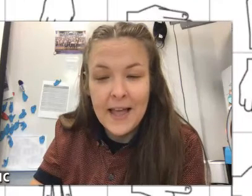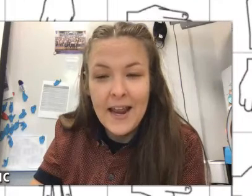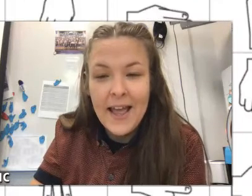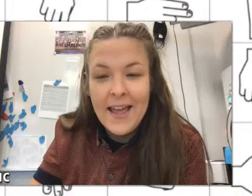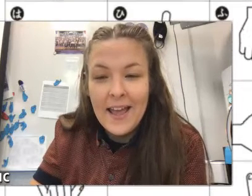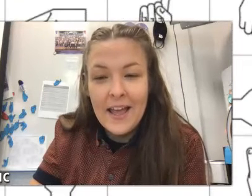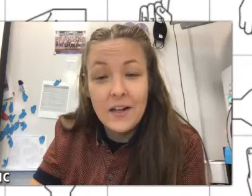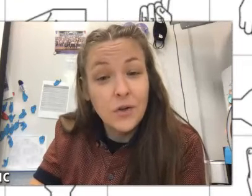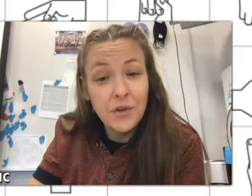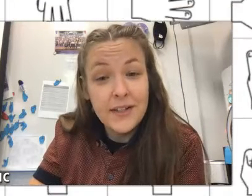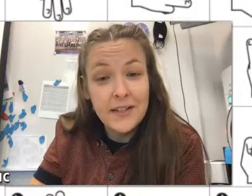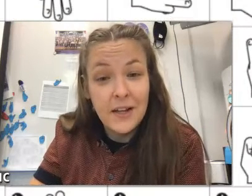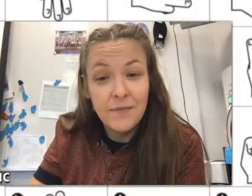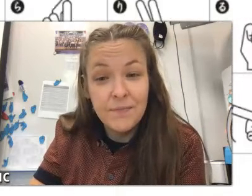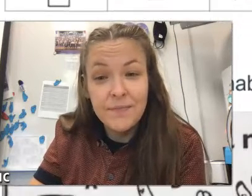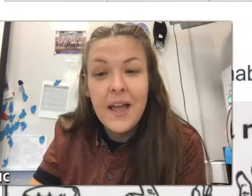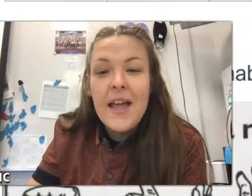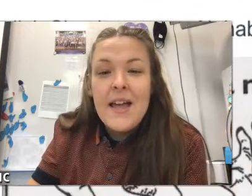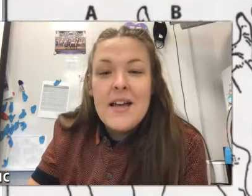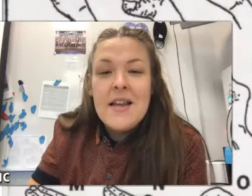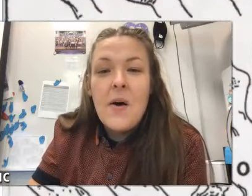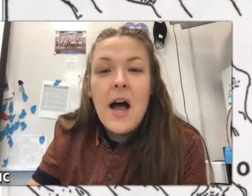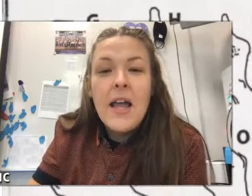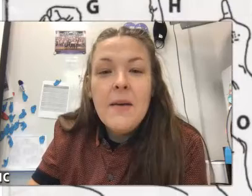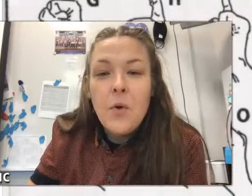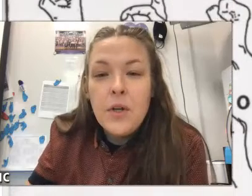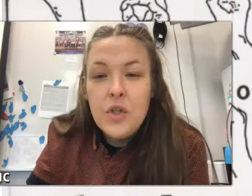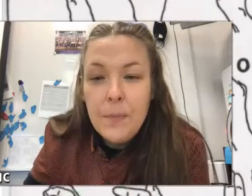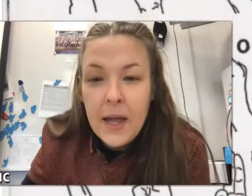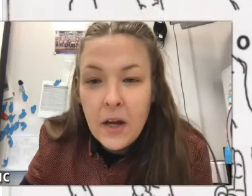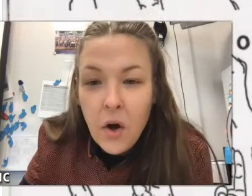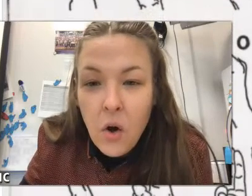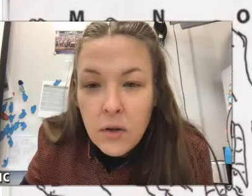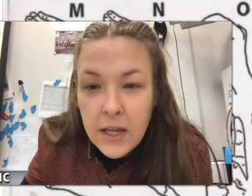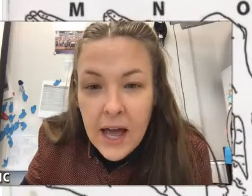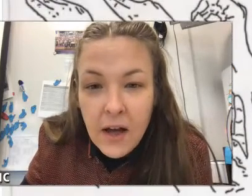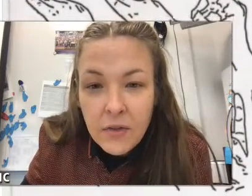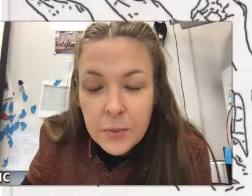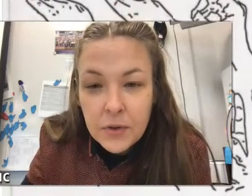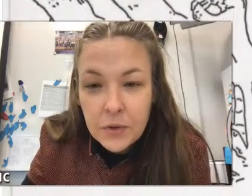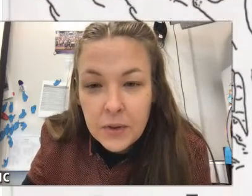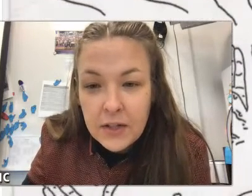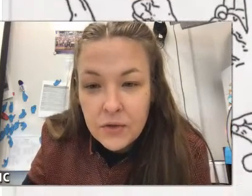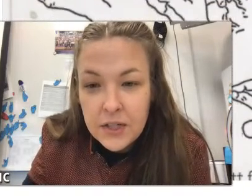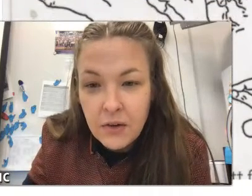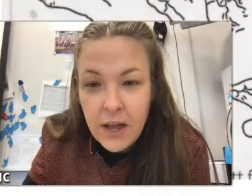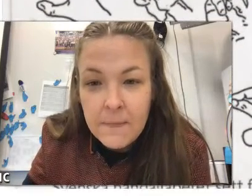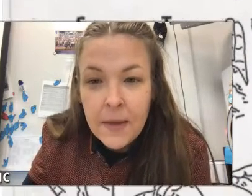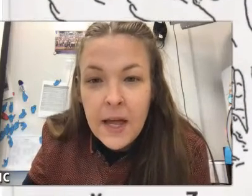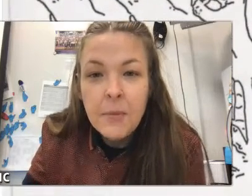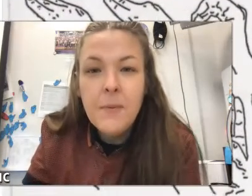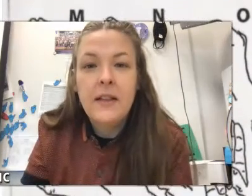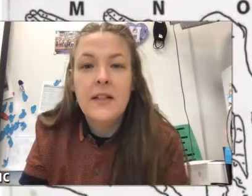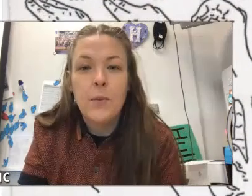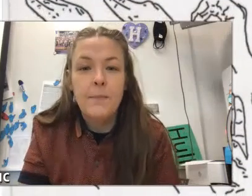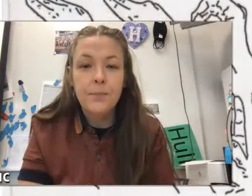mature about that and culturally sensitive. Now I am going to pick, holy cow, this one looks really interesting, right?